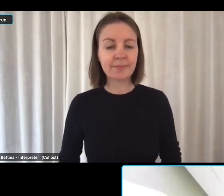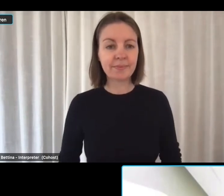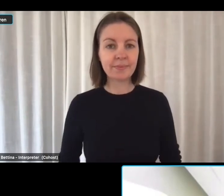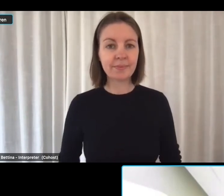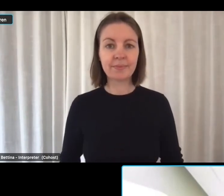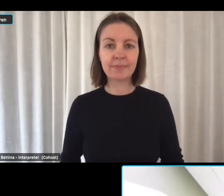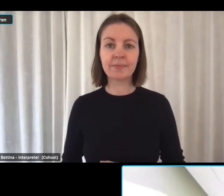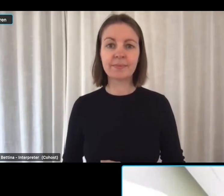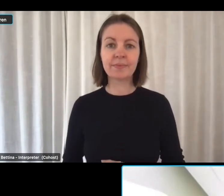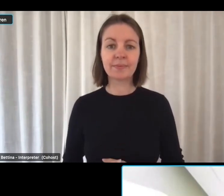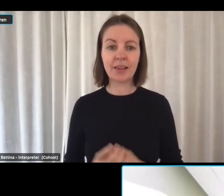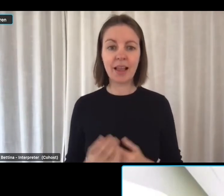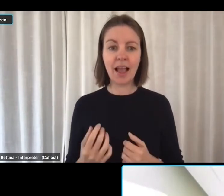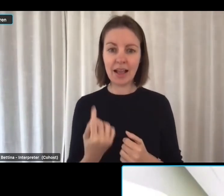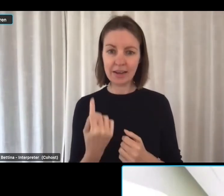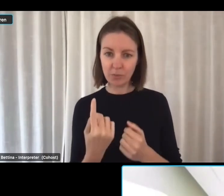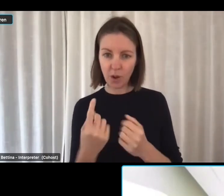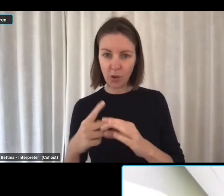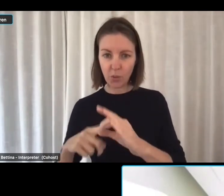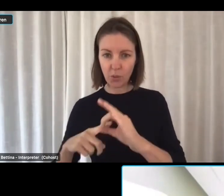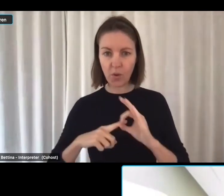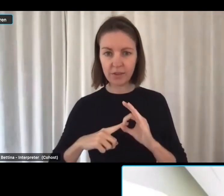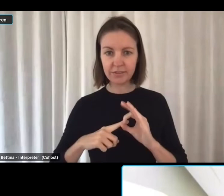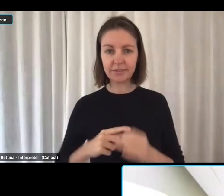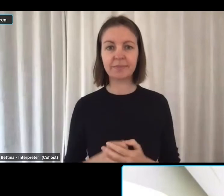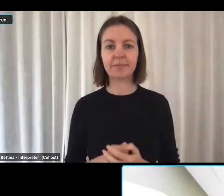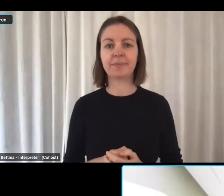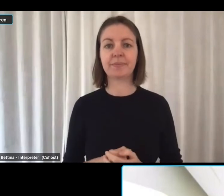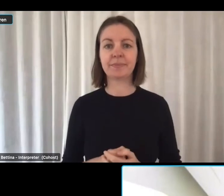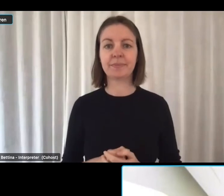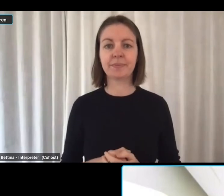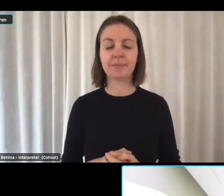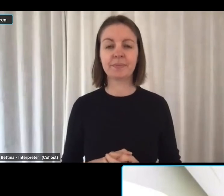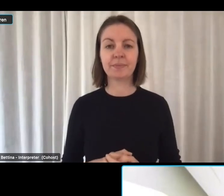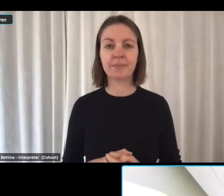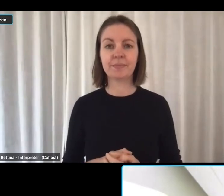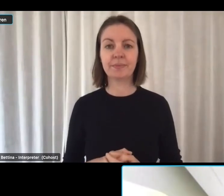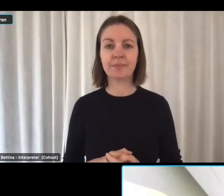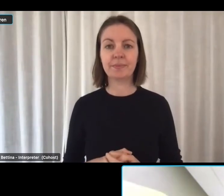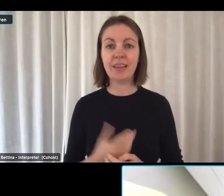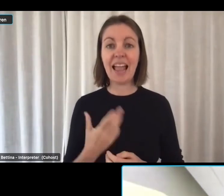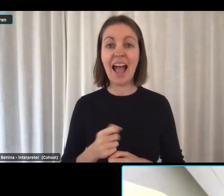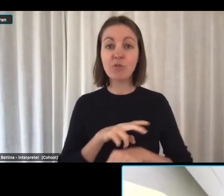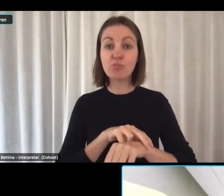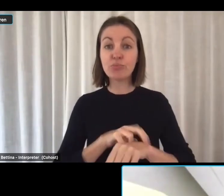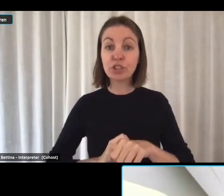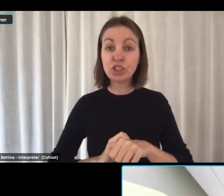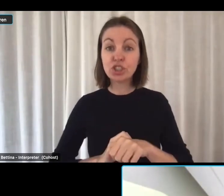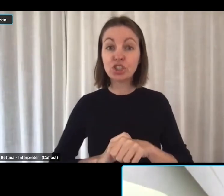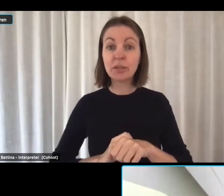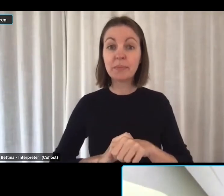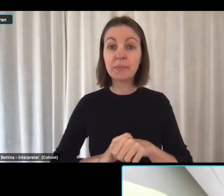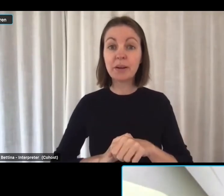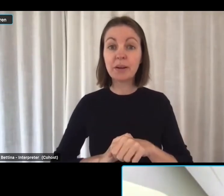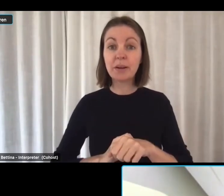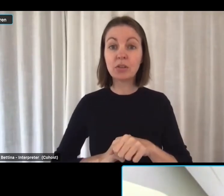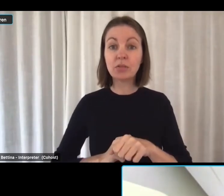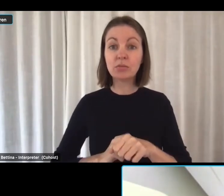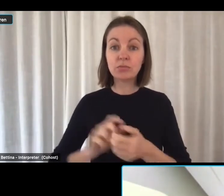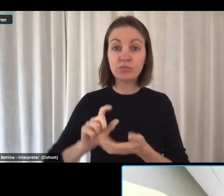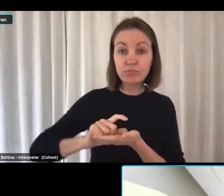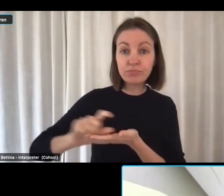also got another one here, Jane. Are there apprenticeship wage subsidies and hiring